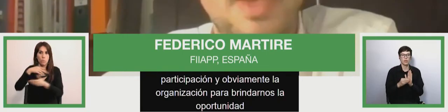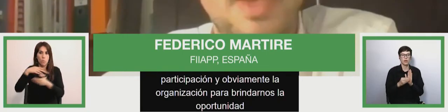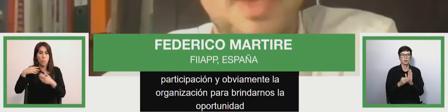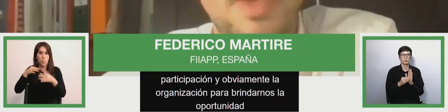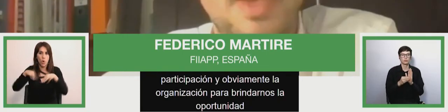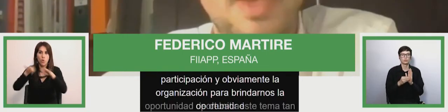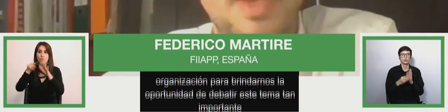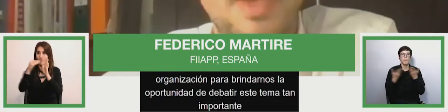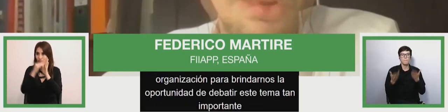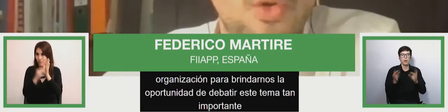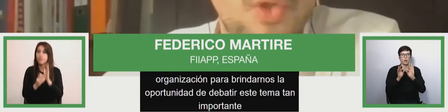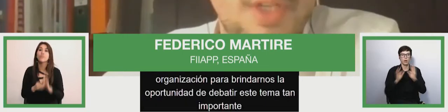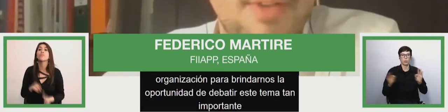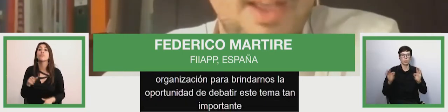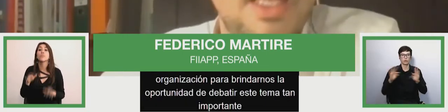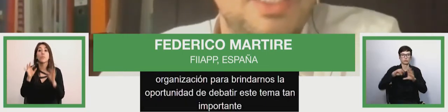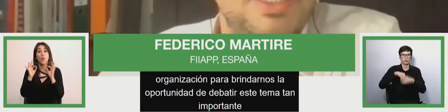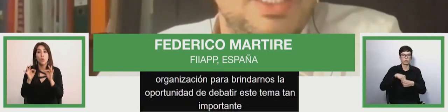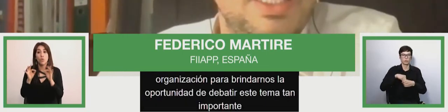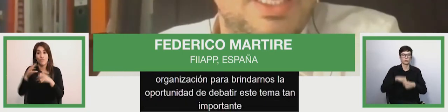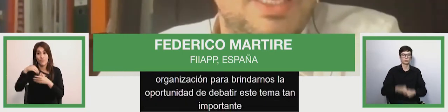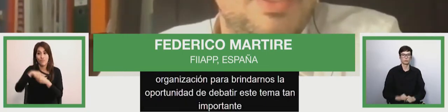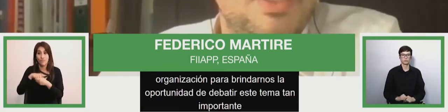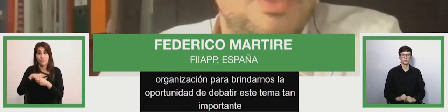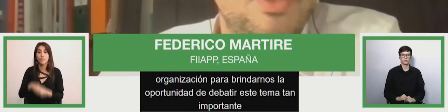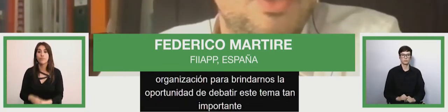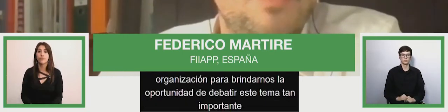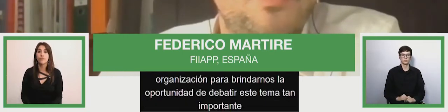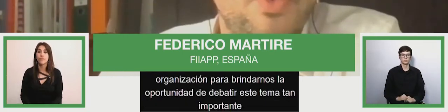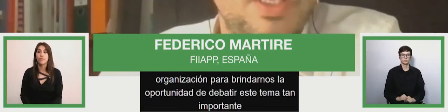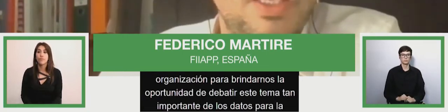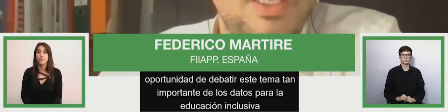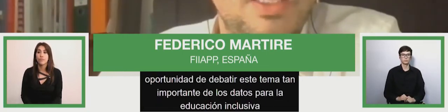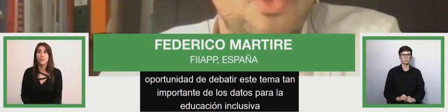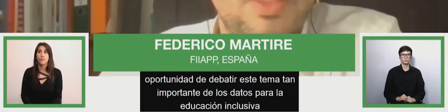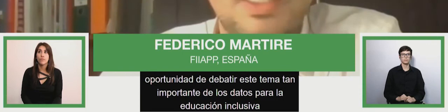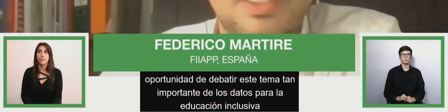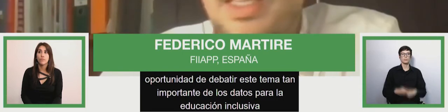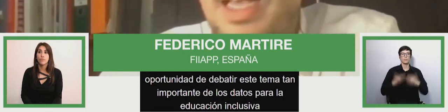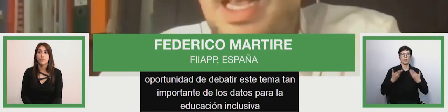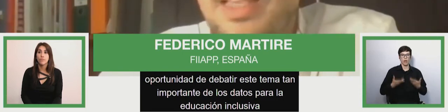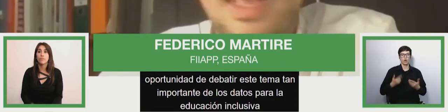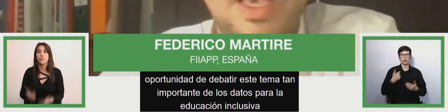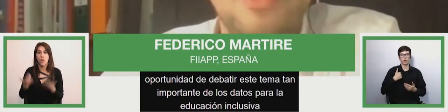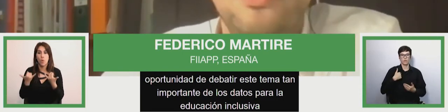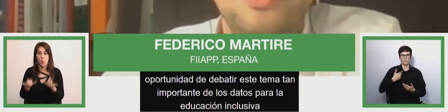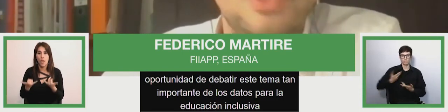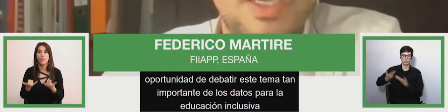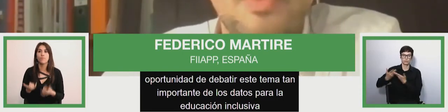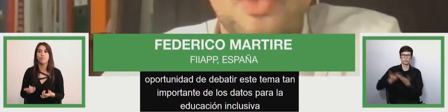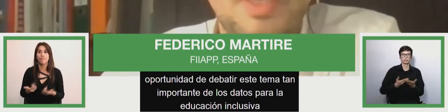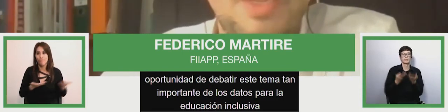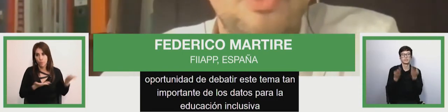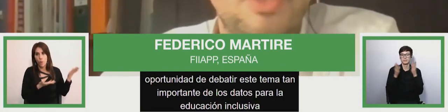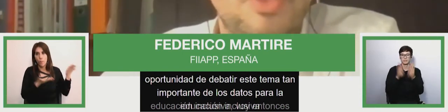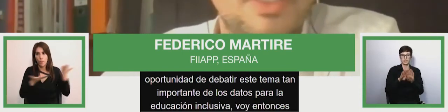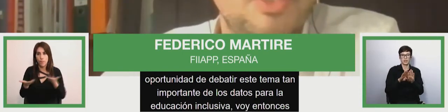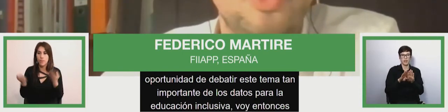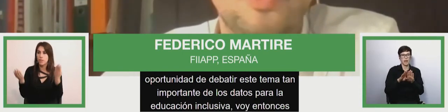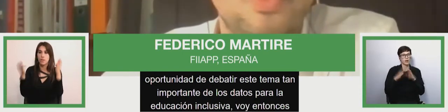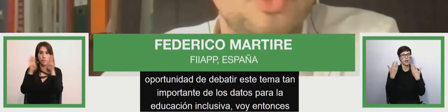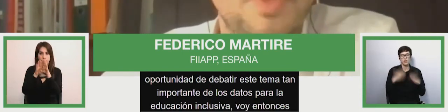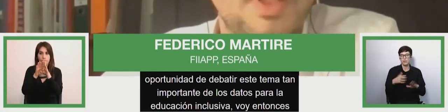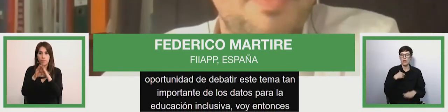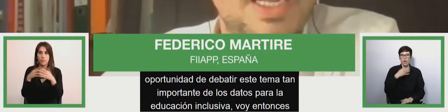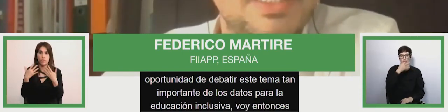everybody for everybody indication for inclusive education i am going to uh close now we